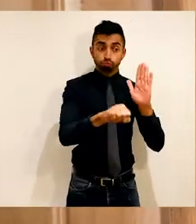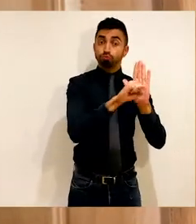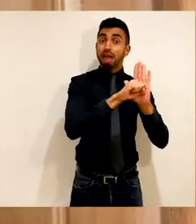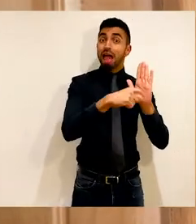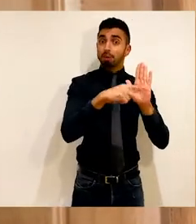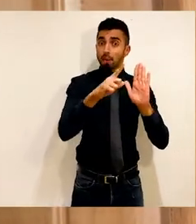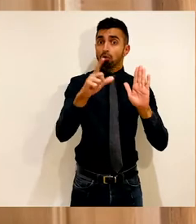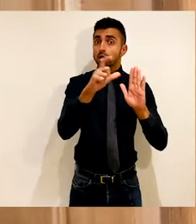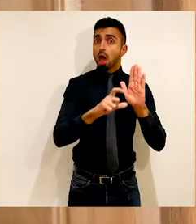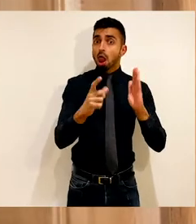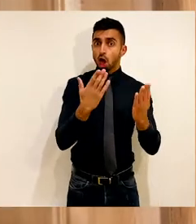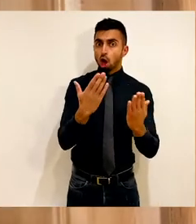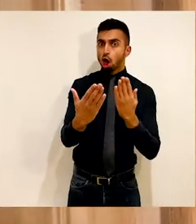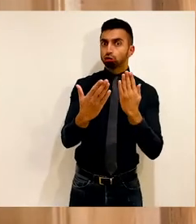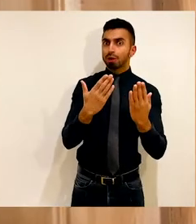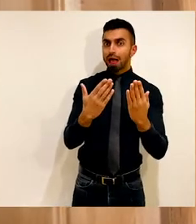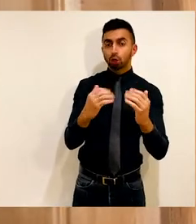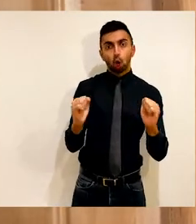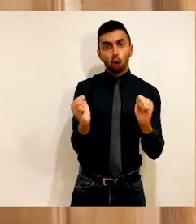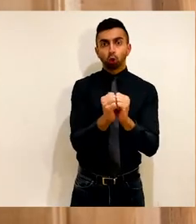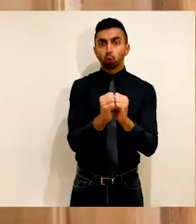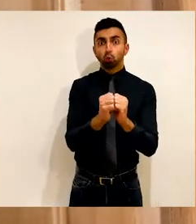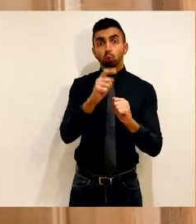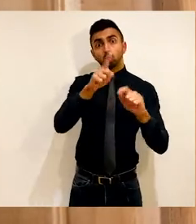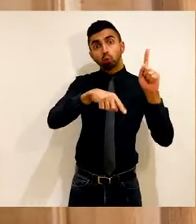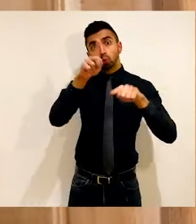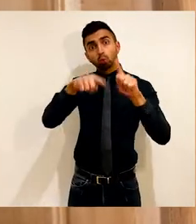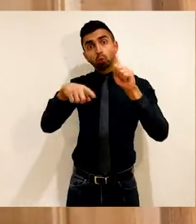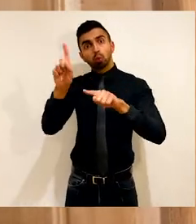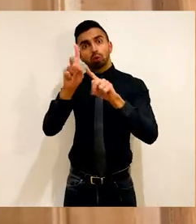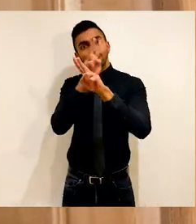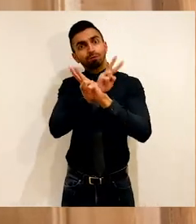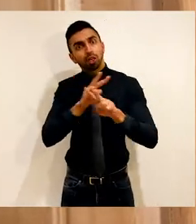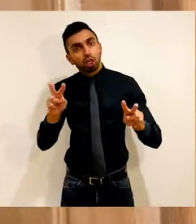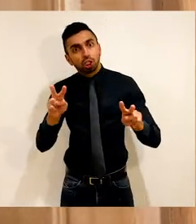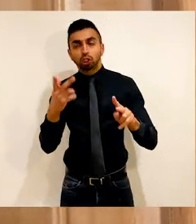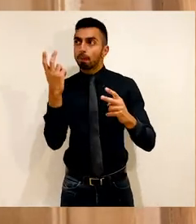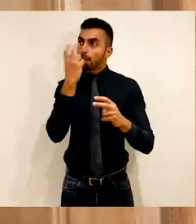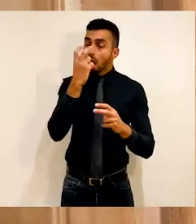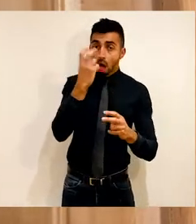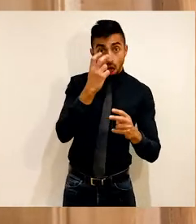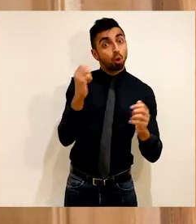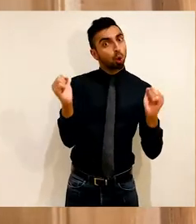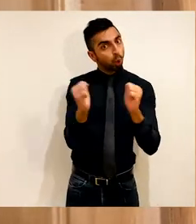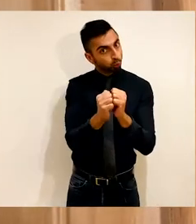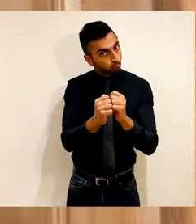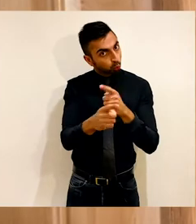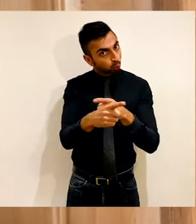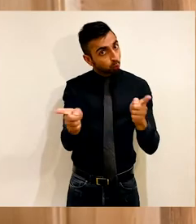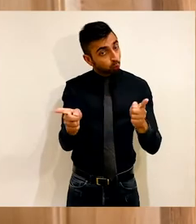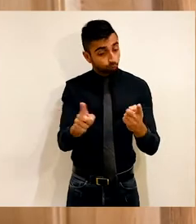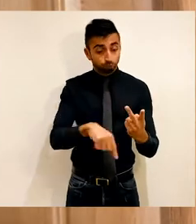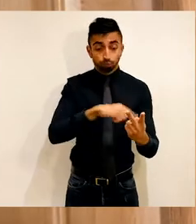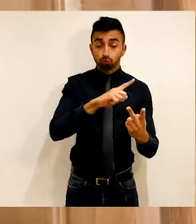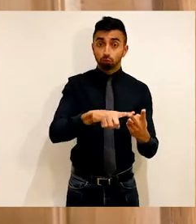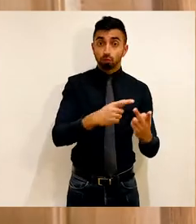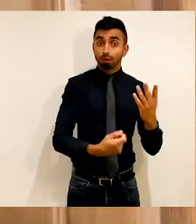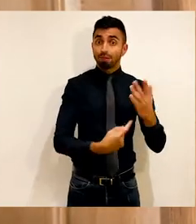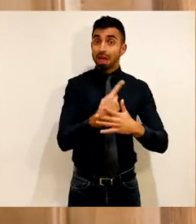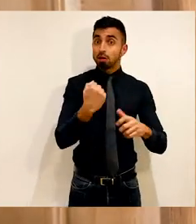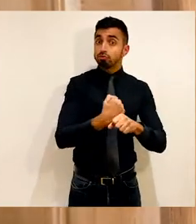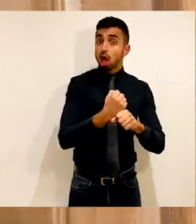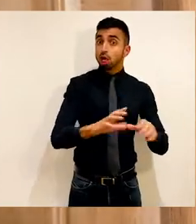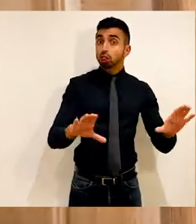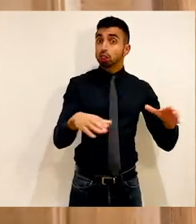in the branding, ensuring that those who are blind or have low vision could participate. We engaged with the event